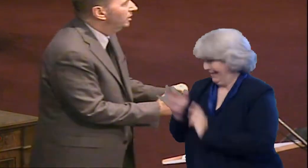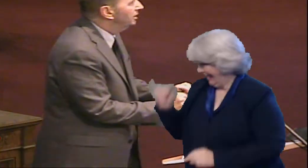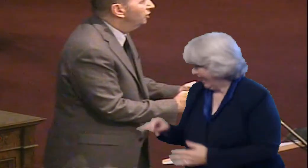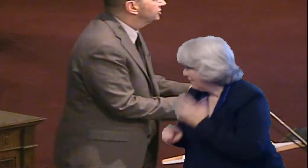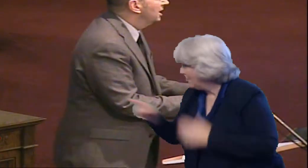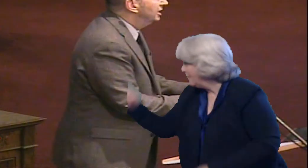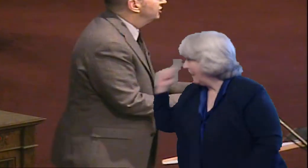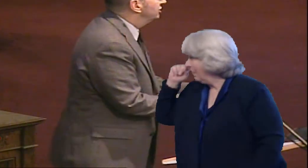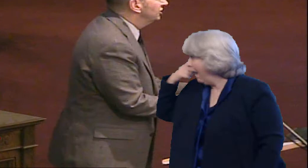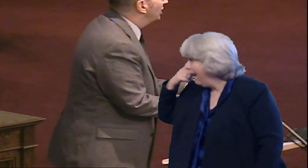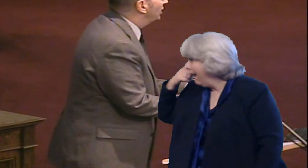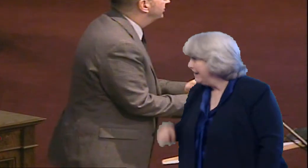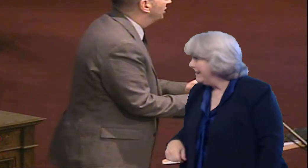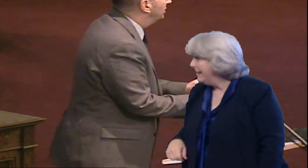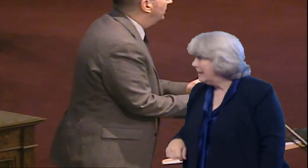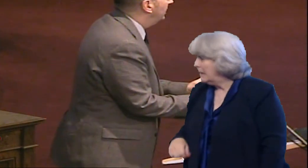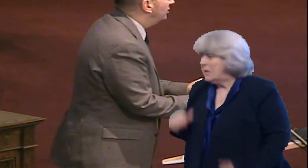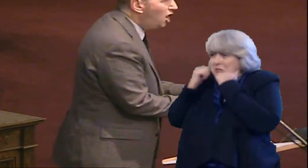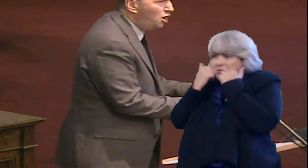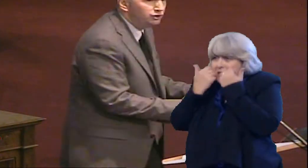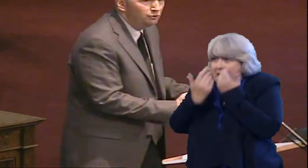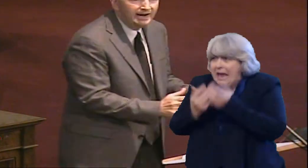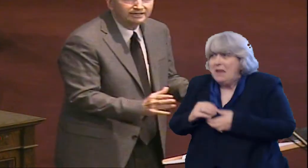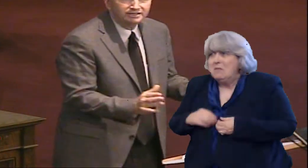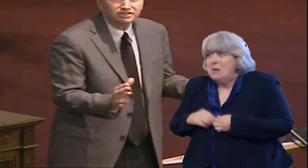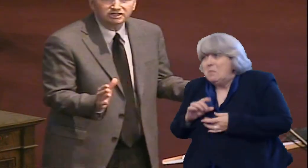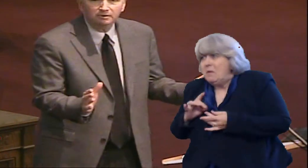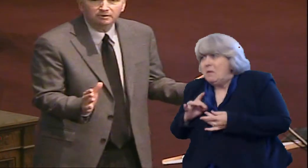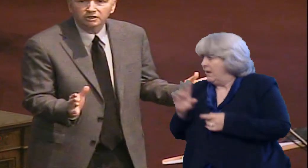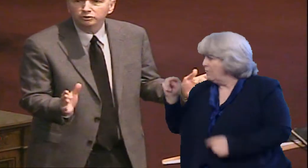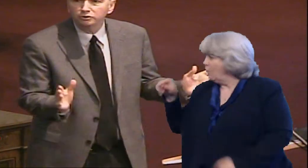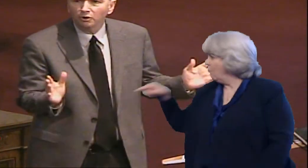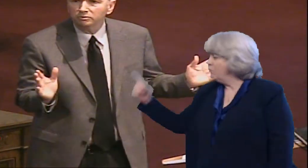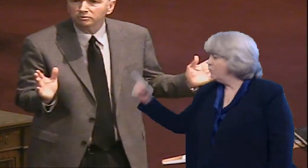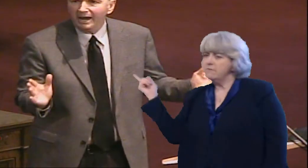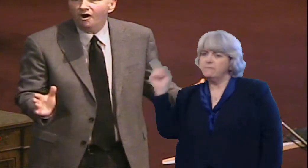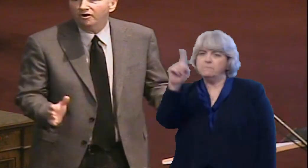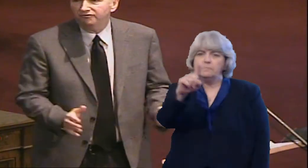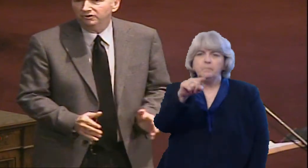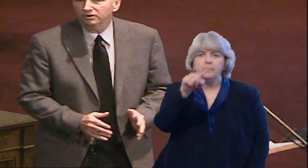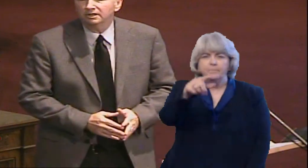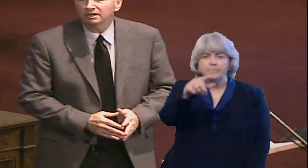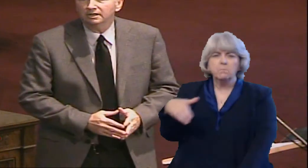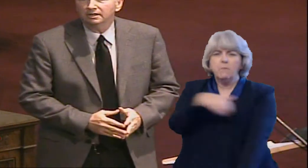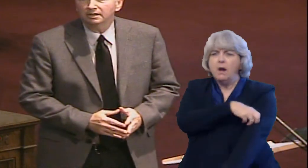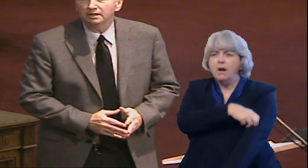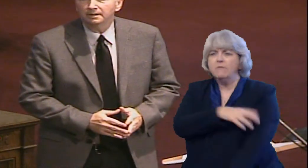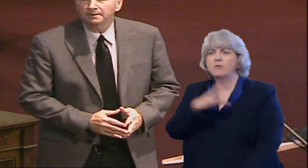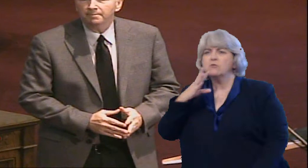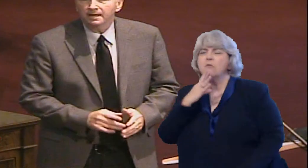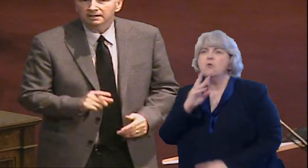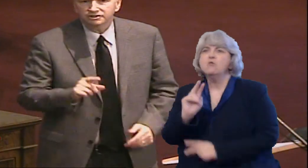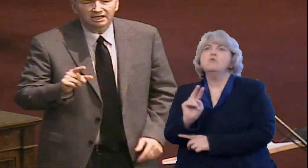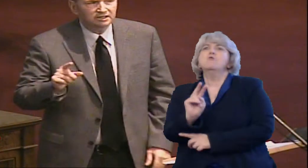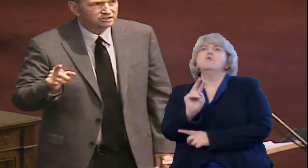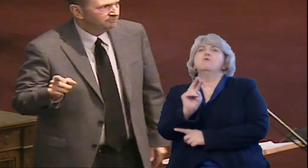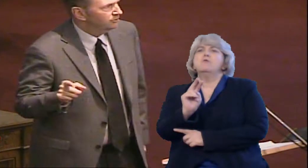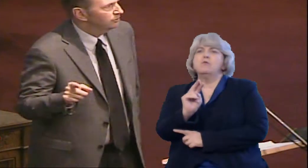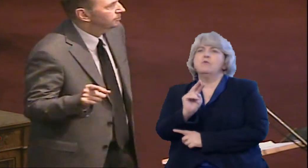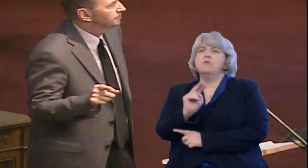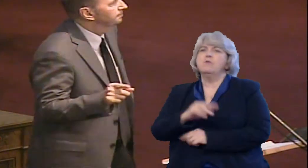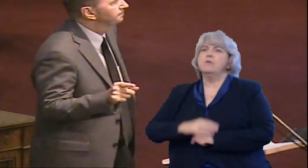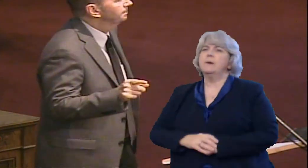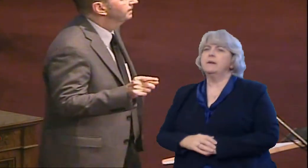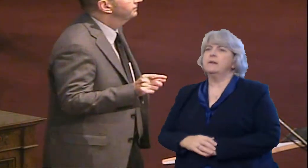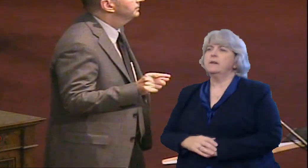someone who was just as shy as he could be? No, you went out to see someone who you heard was powerful. Let's take it a step